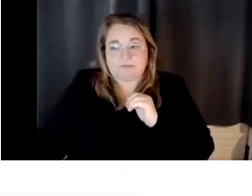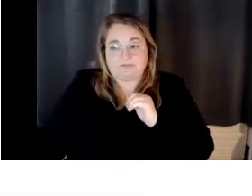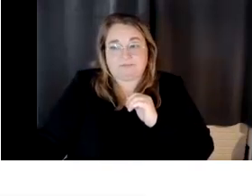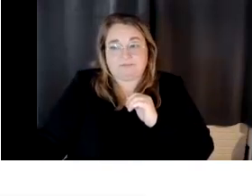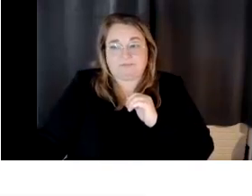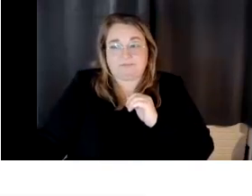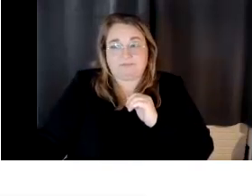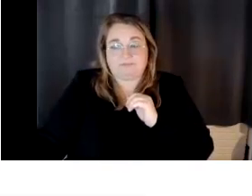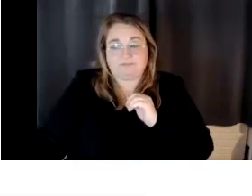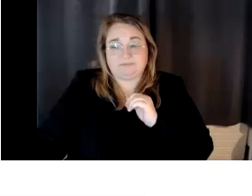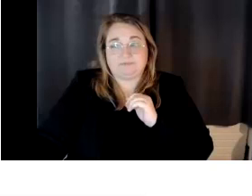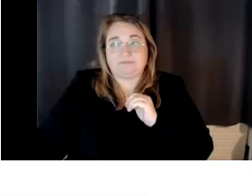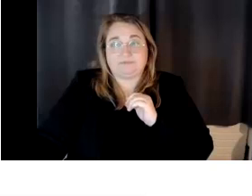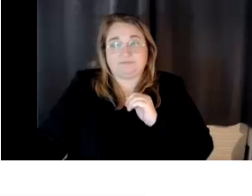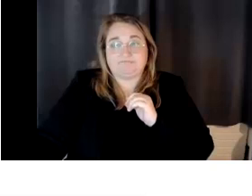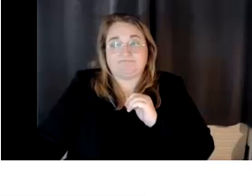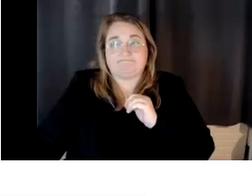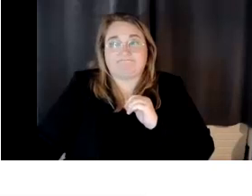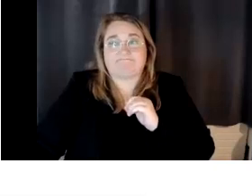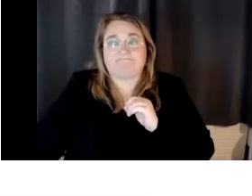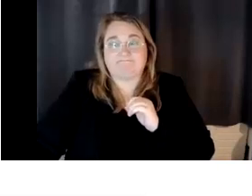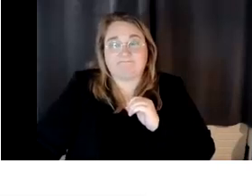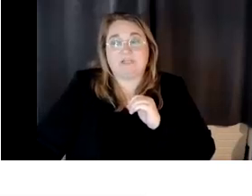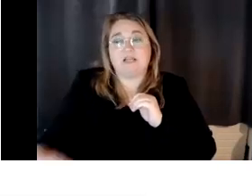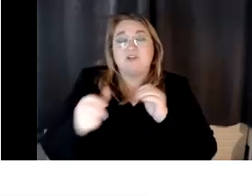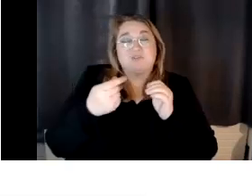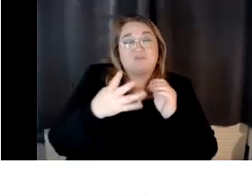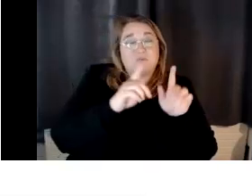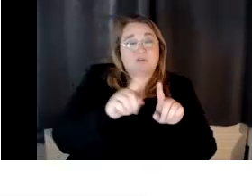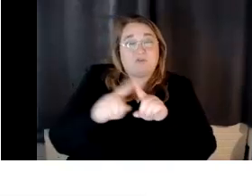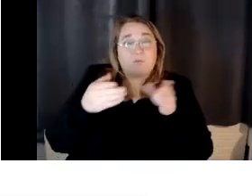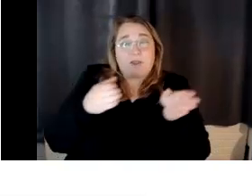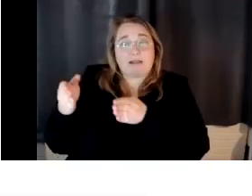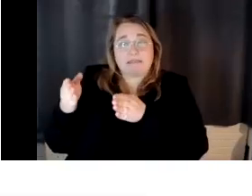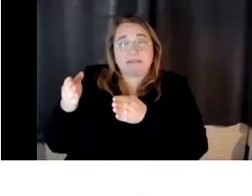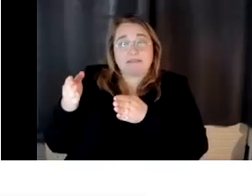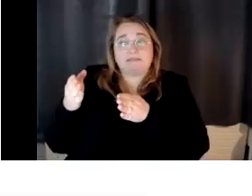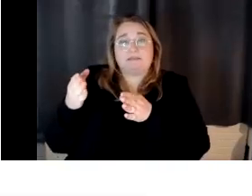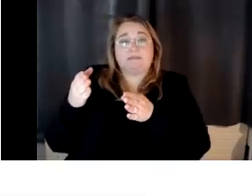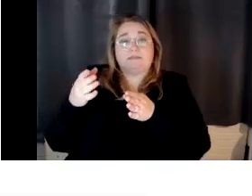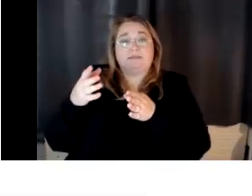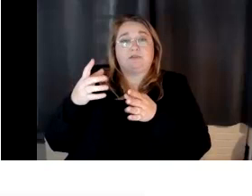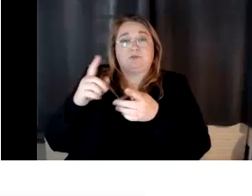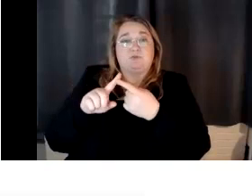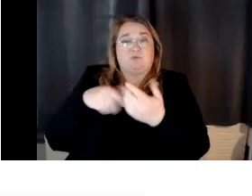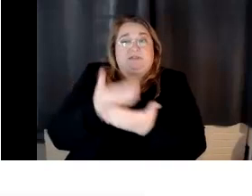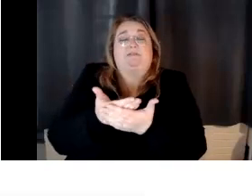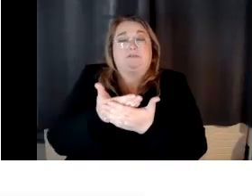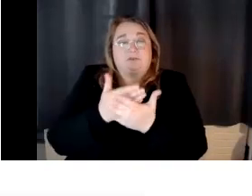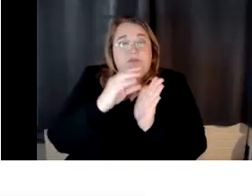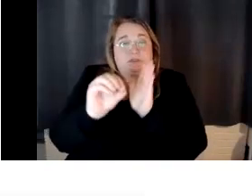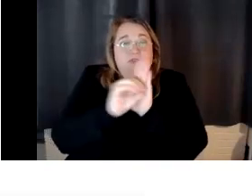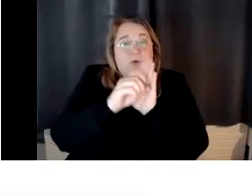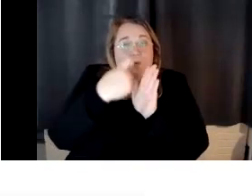uh, there are different ways to get to zero cost besides being openly licensed. Okay. Um, um, now